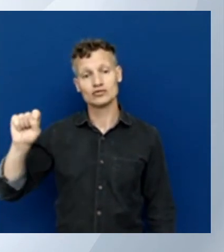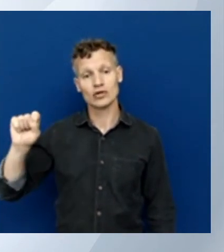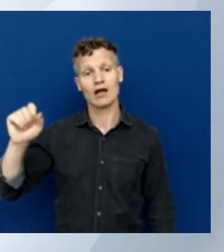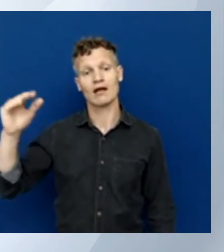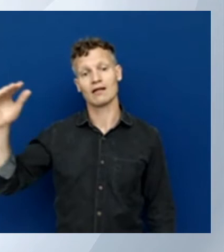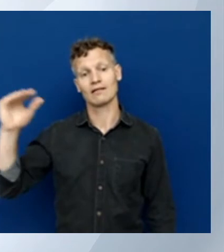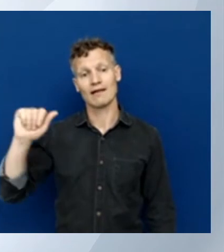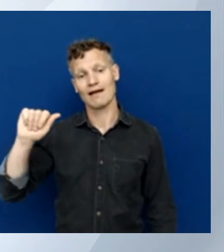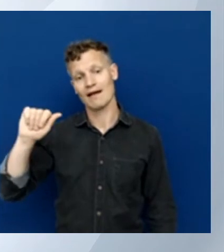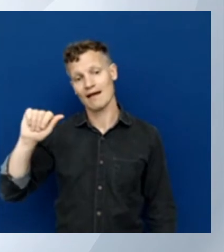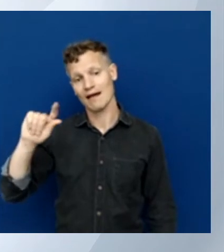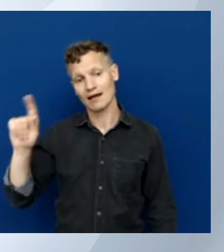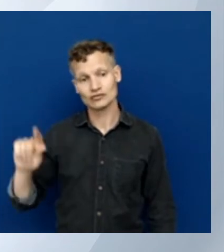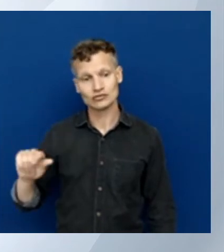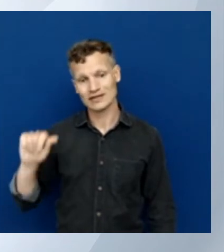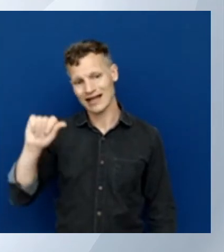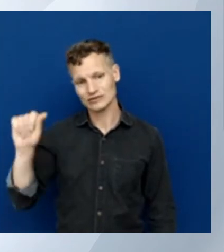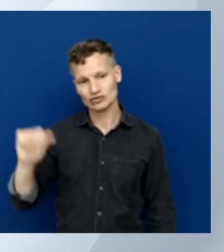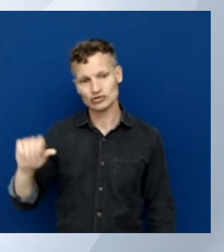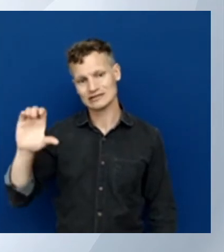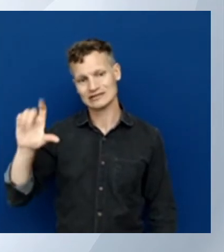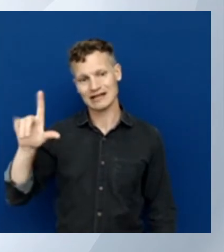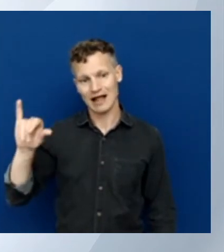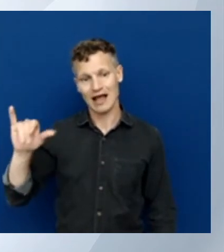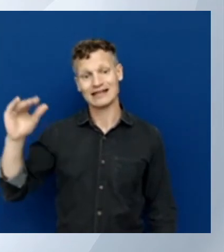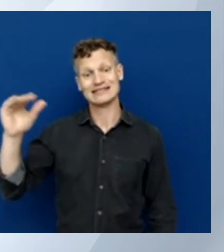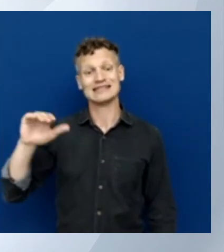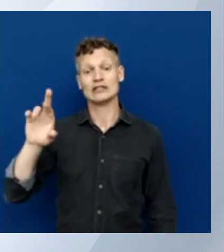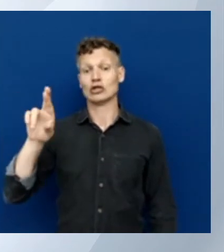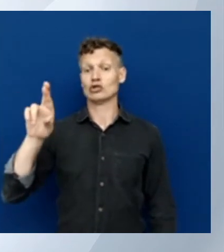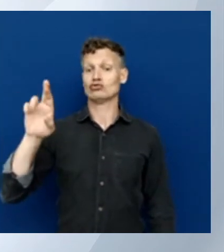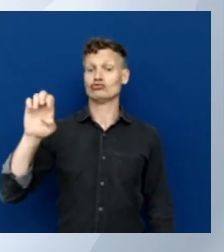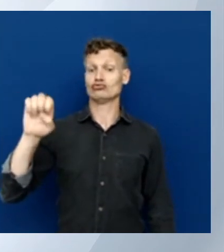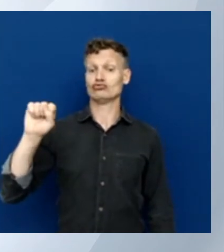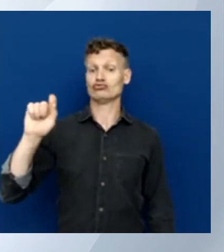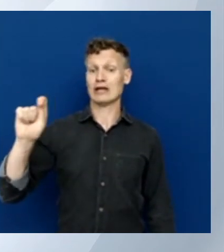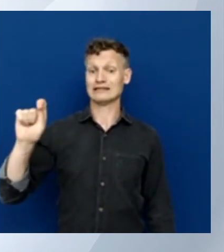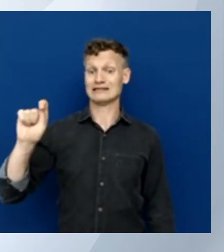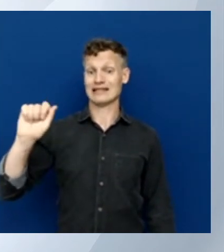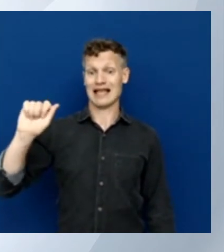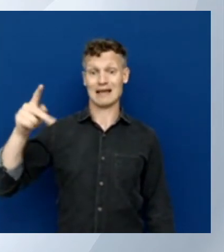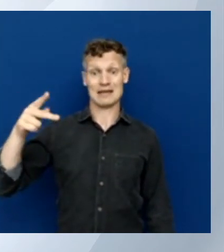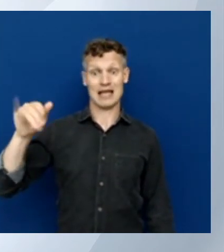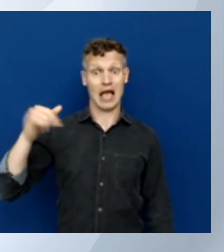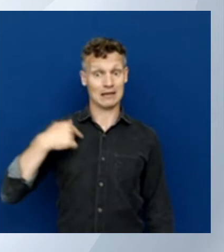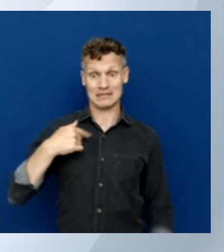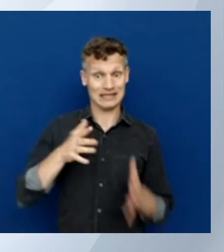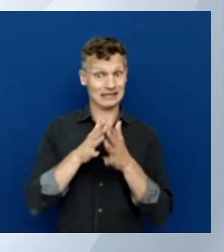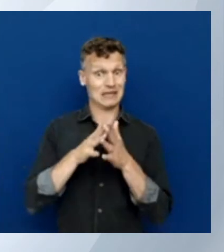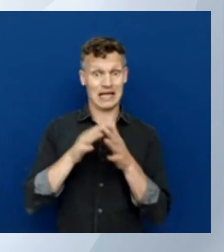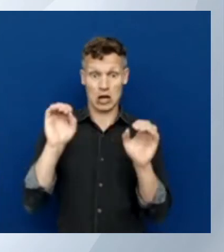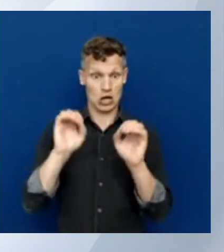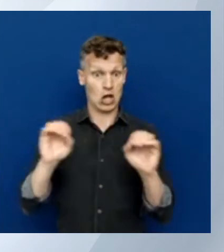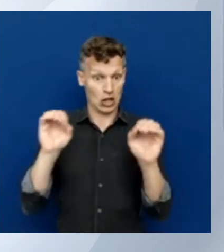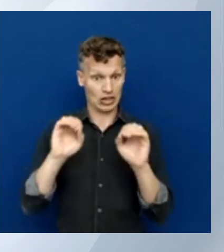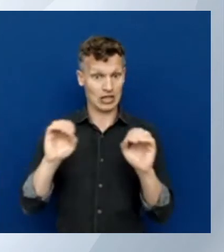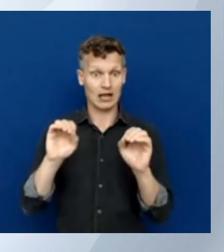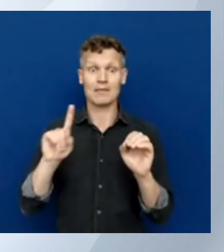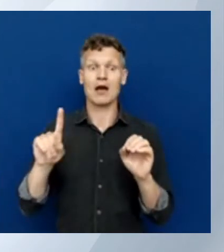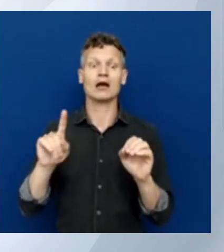didn't use now but everything that you cannot do with PowerShell or AZCLI you can do with the REST API